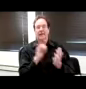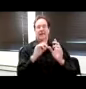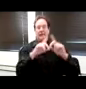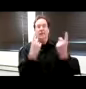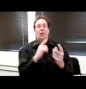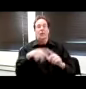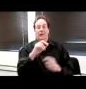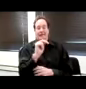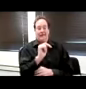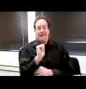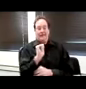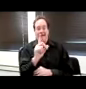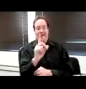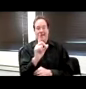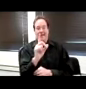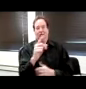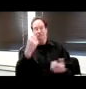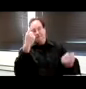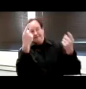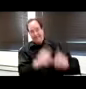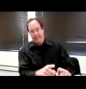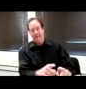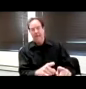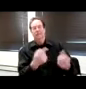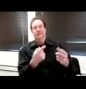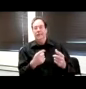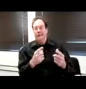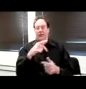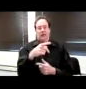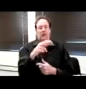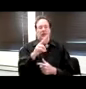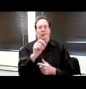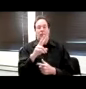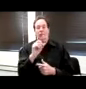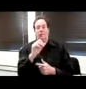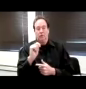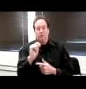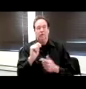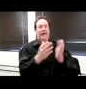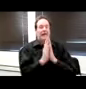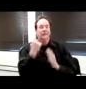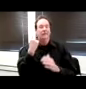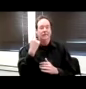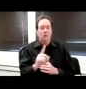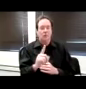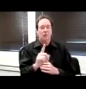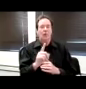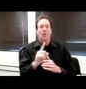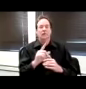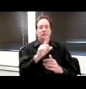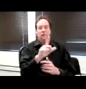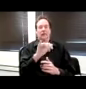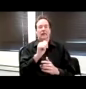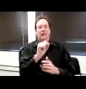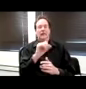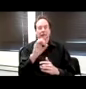NAD settlement was implemented, the provost asked for a liaison to be